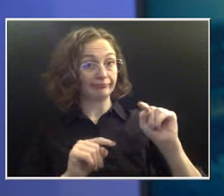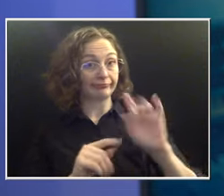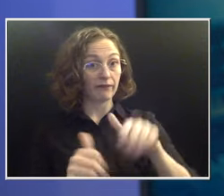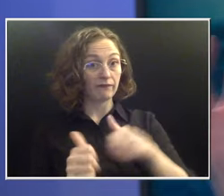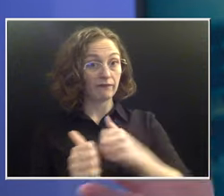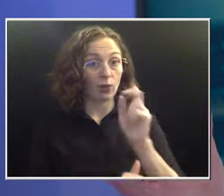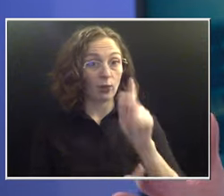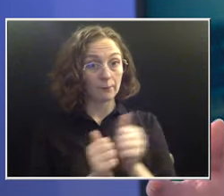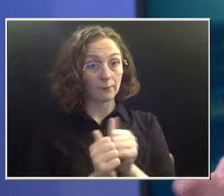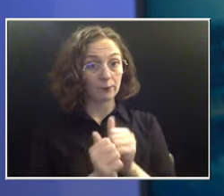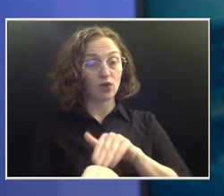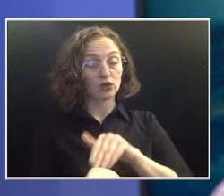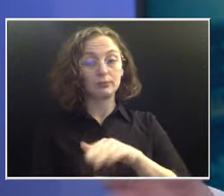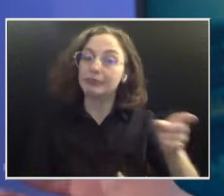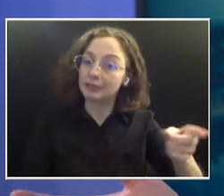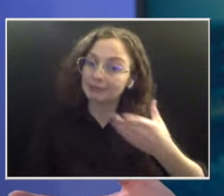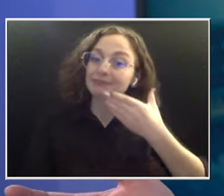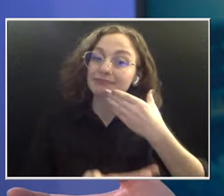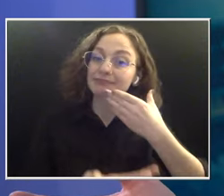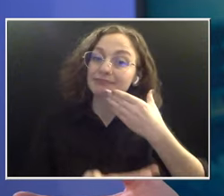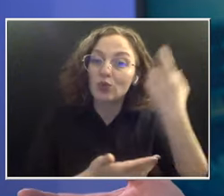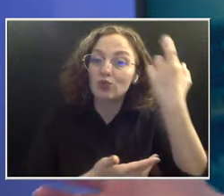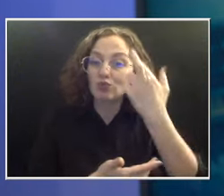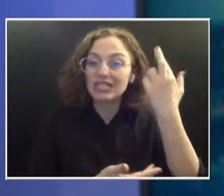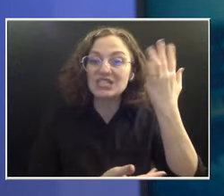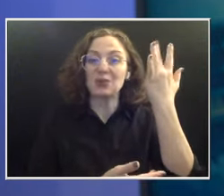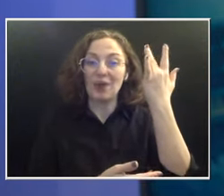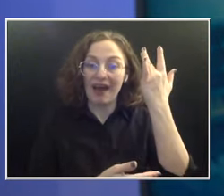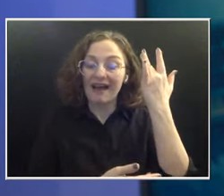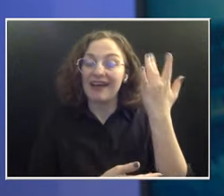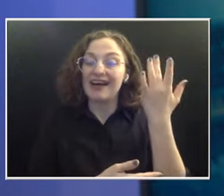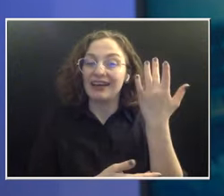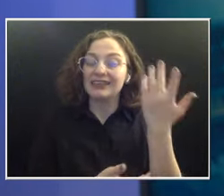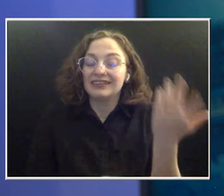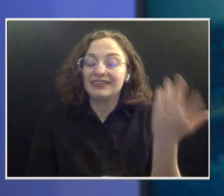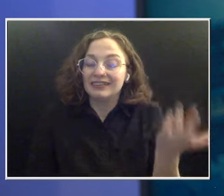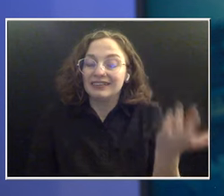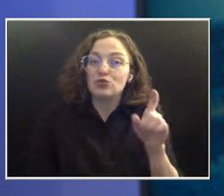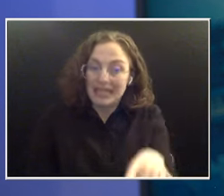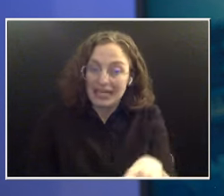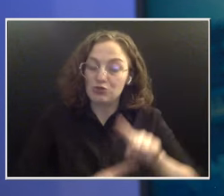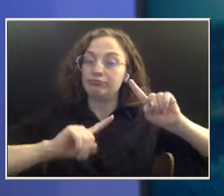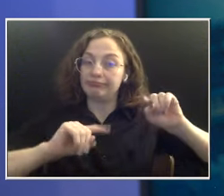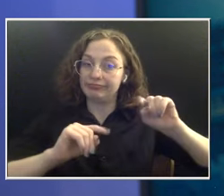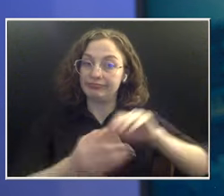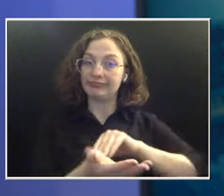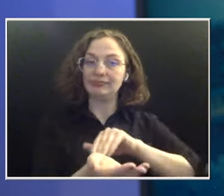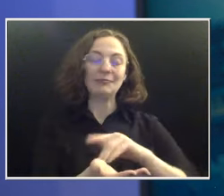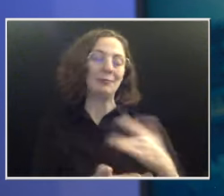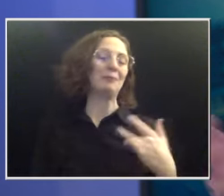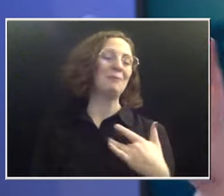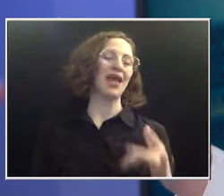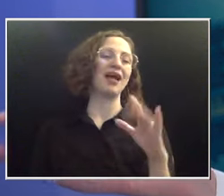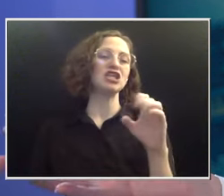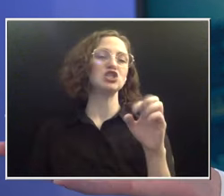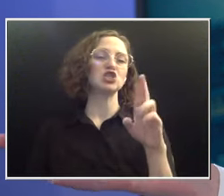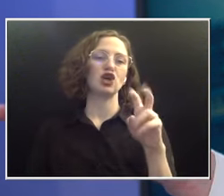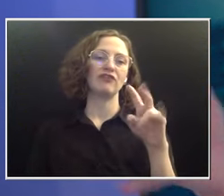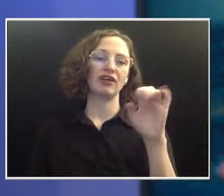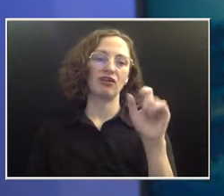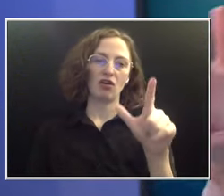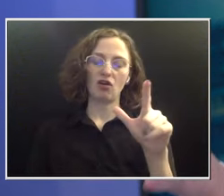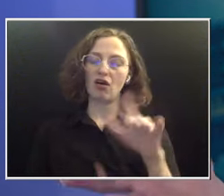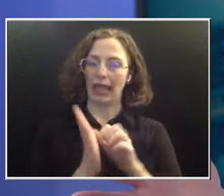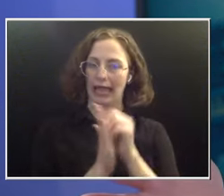sometimes, typically cervical cancer is very slow growing, and that's why we can catch it so early with pap smears. Her